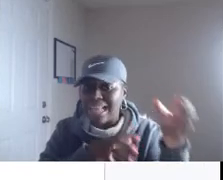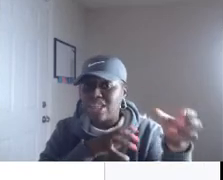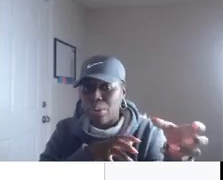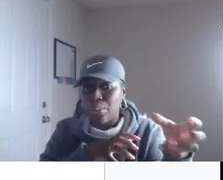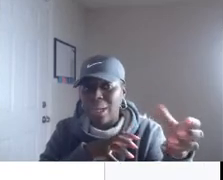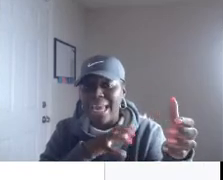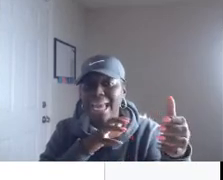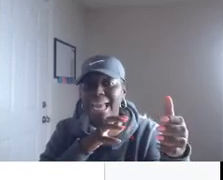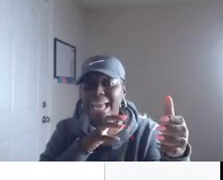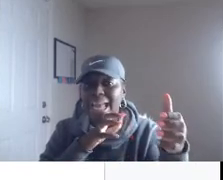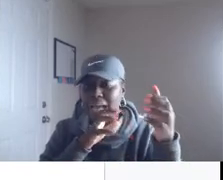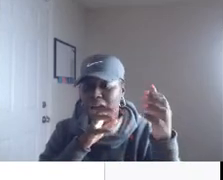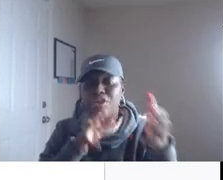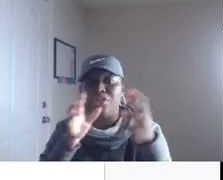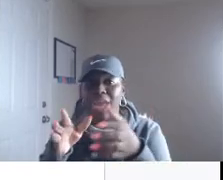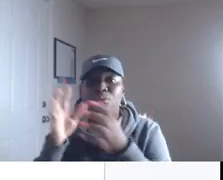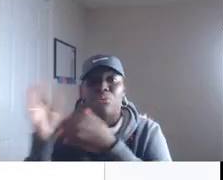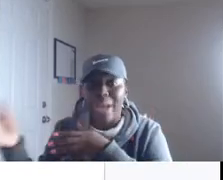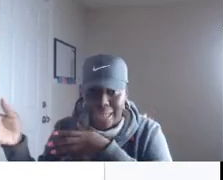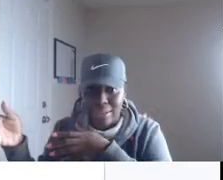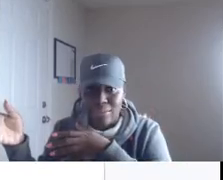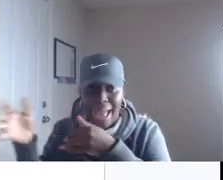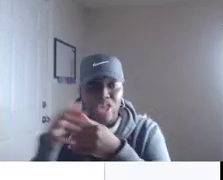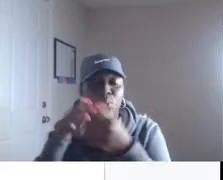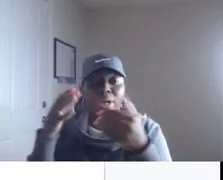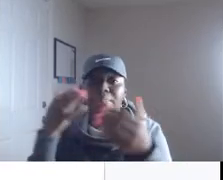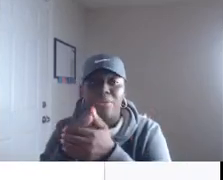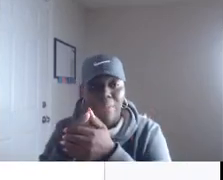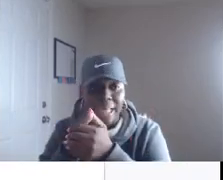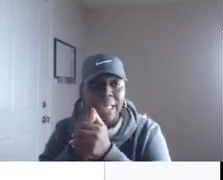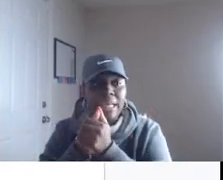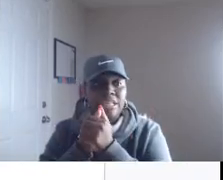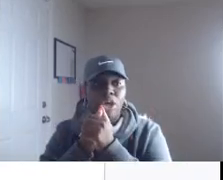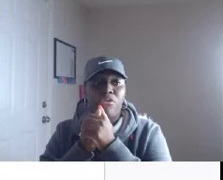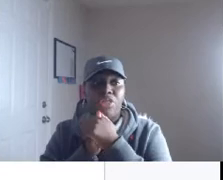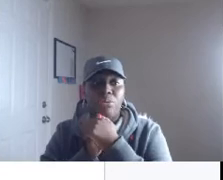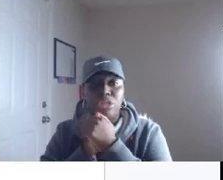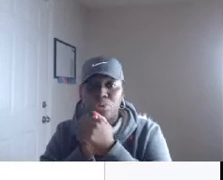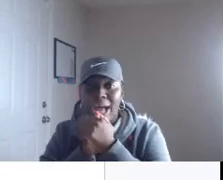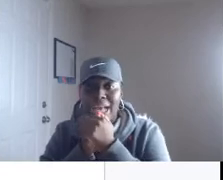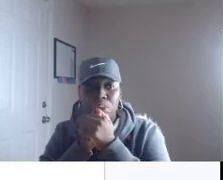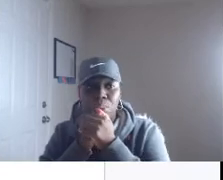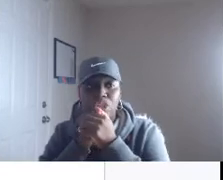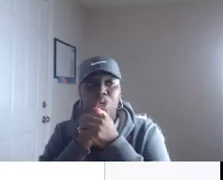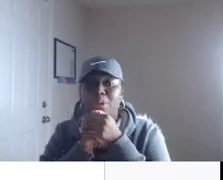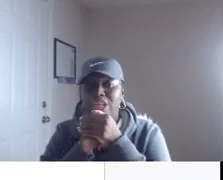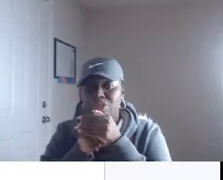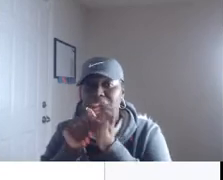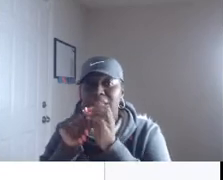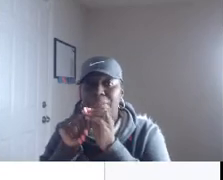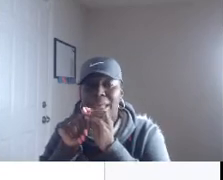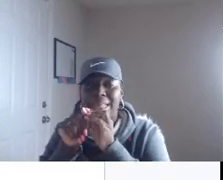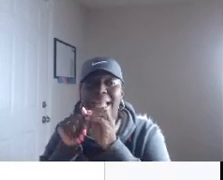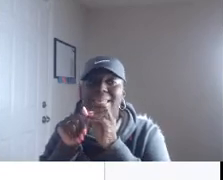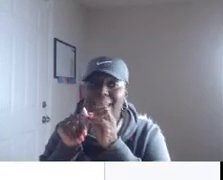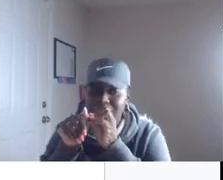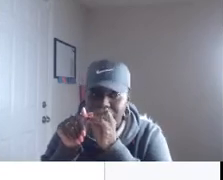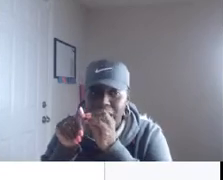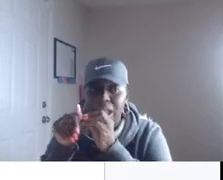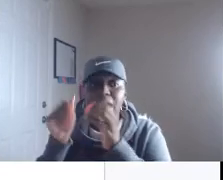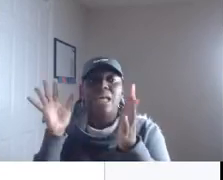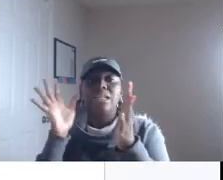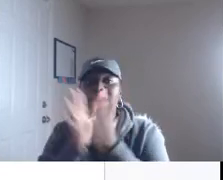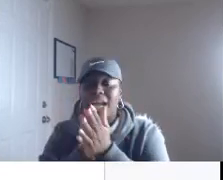as a notary other than ready right you want to be ready so for those of you guys who are super interested in something like that